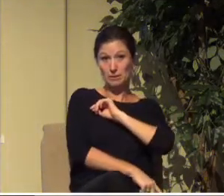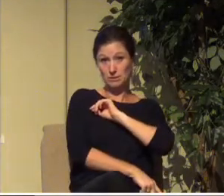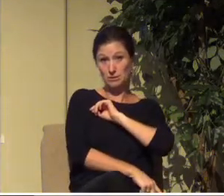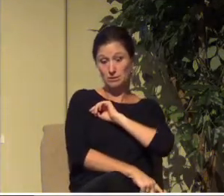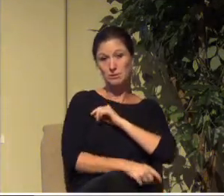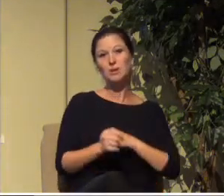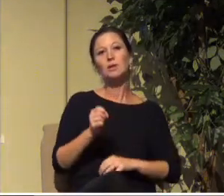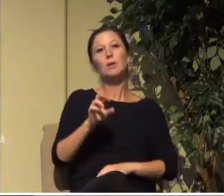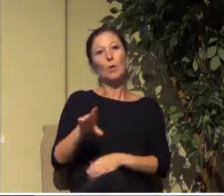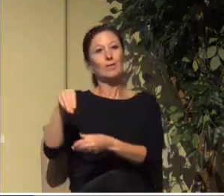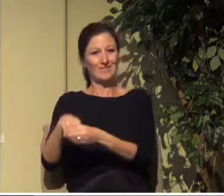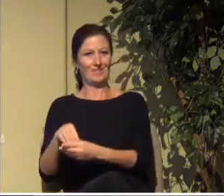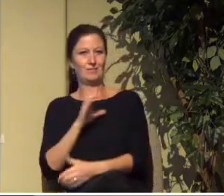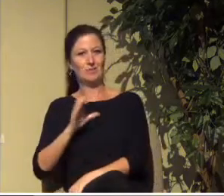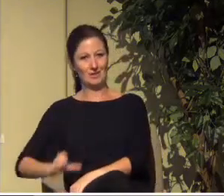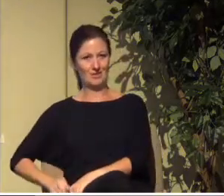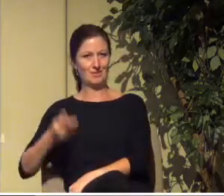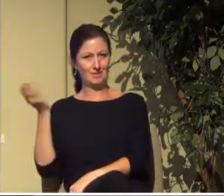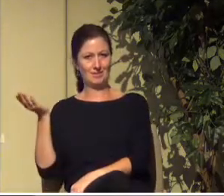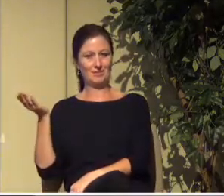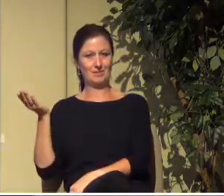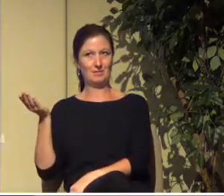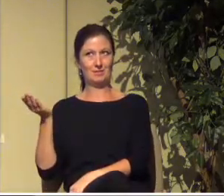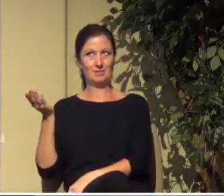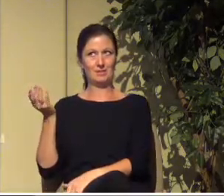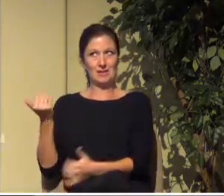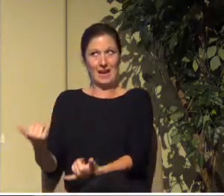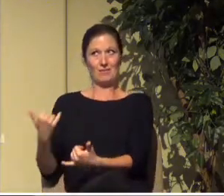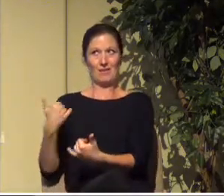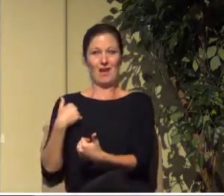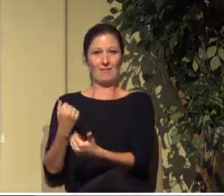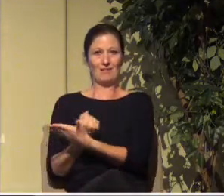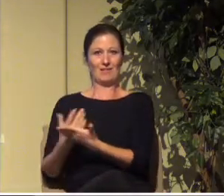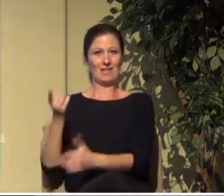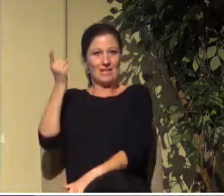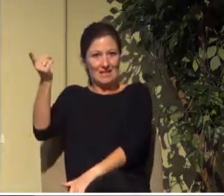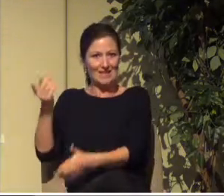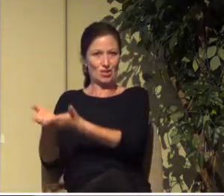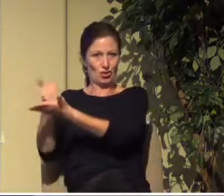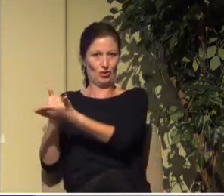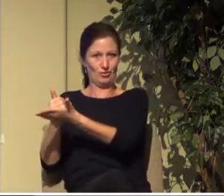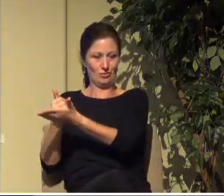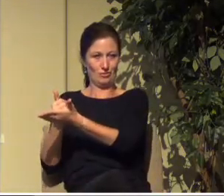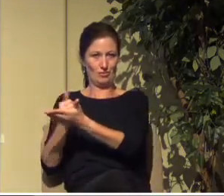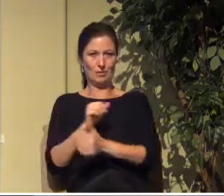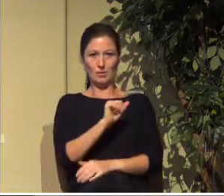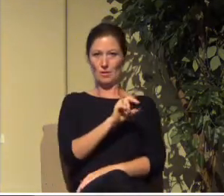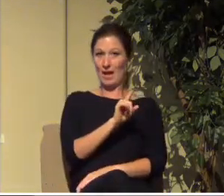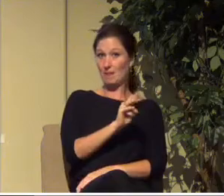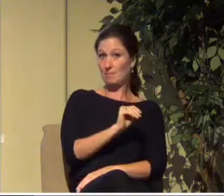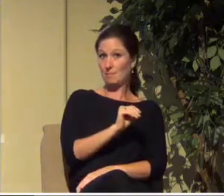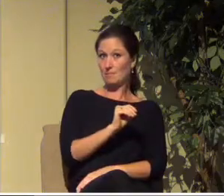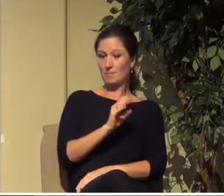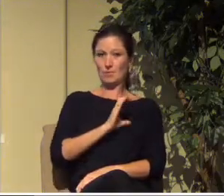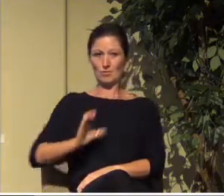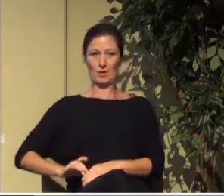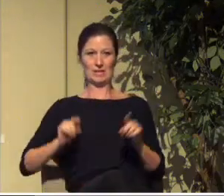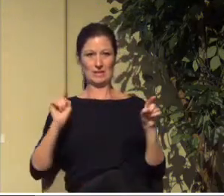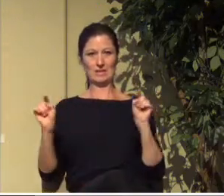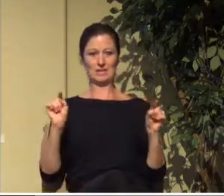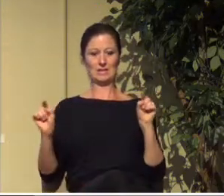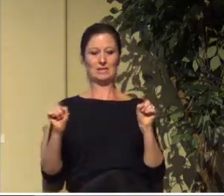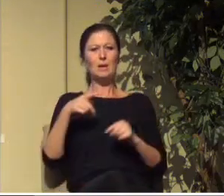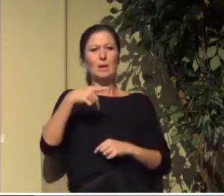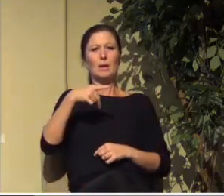in Christ, and therefore have all the stuff that he earned. We are either in Adam or in Christ. Paul goes into great detail in this